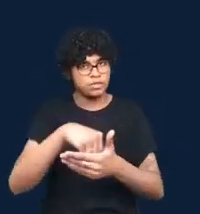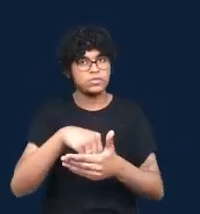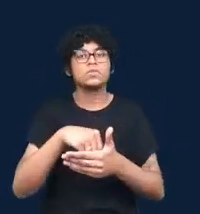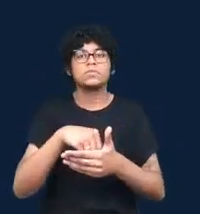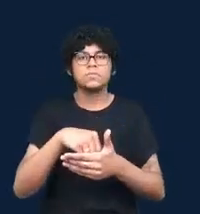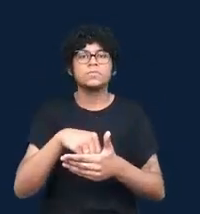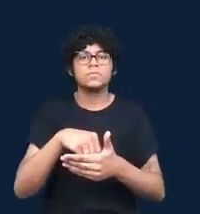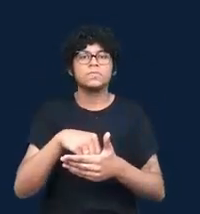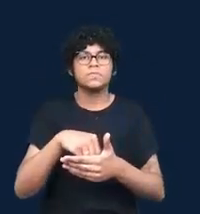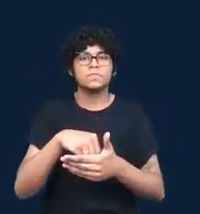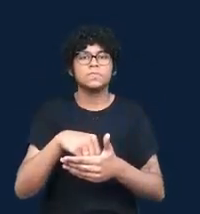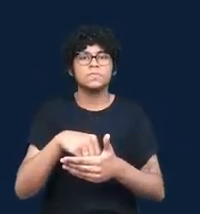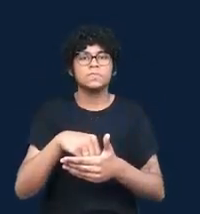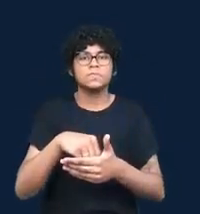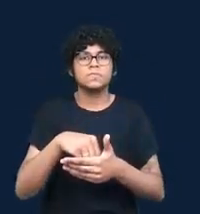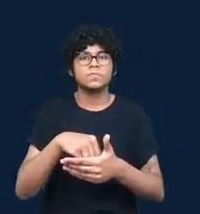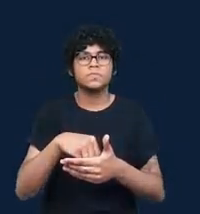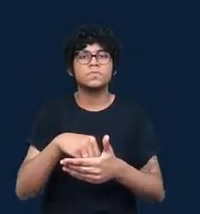profession.